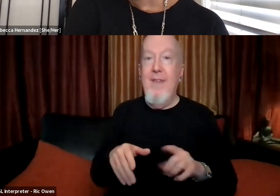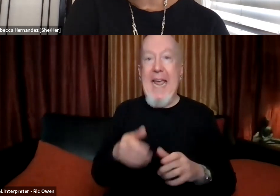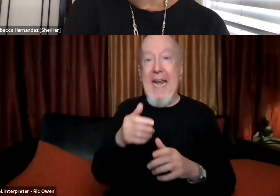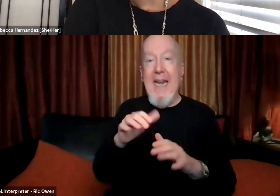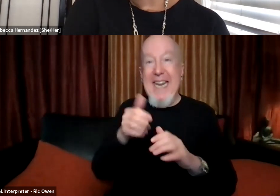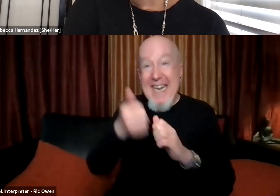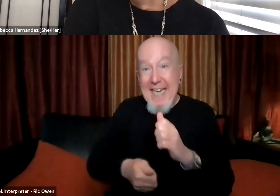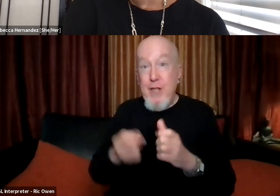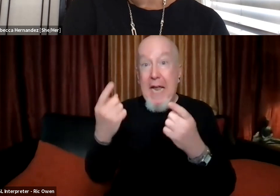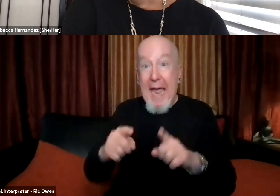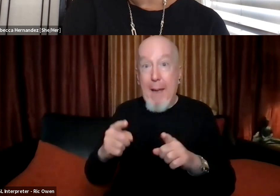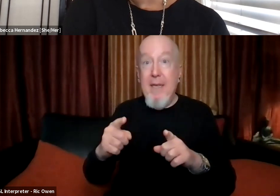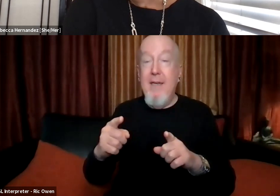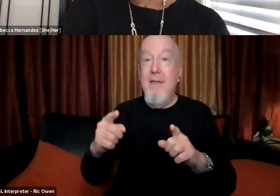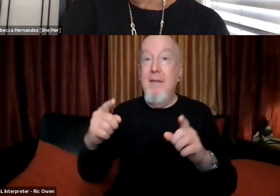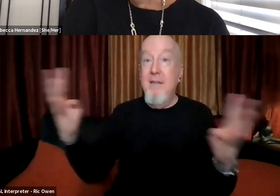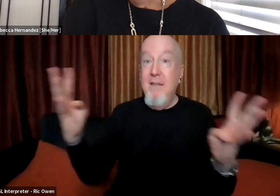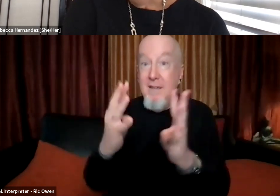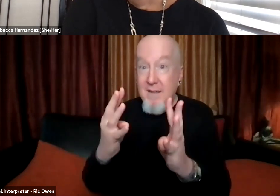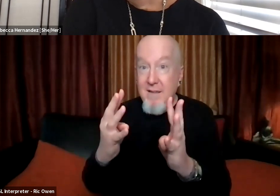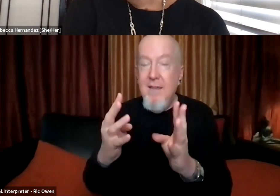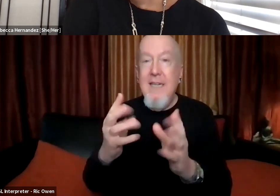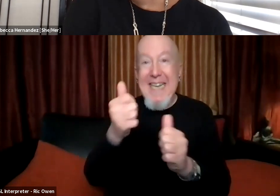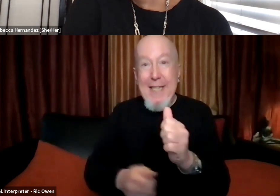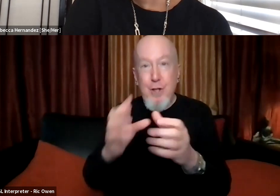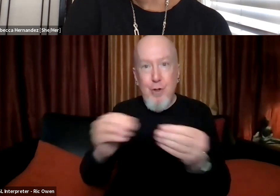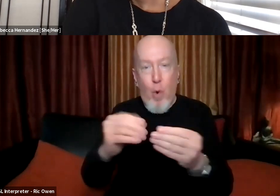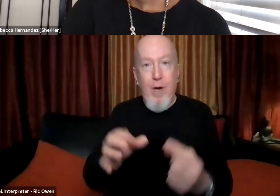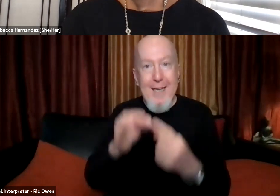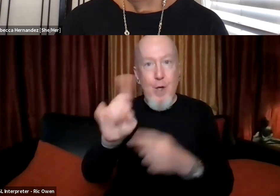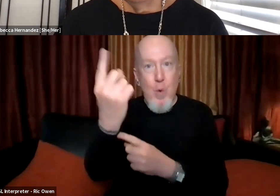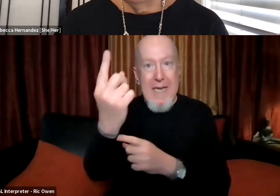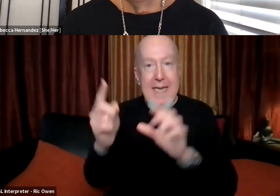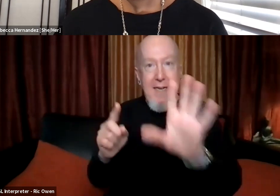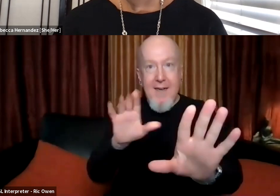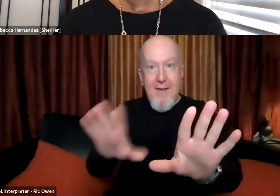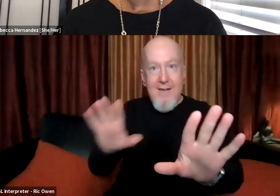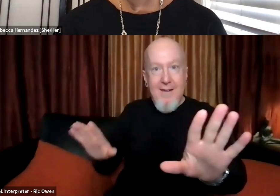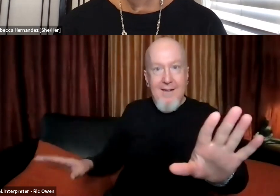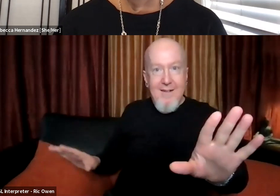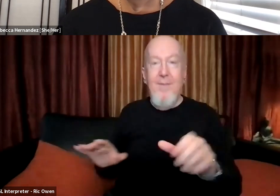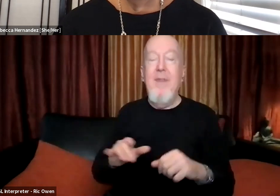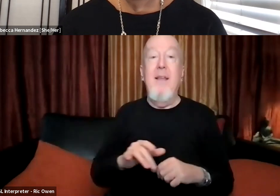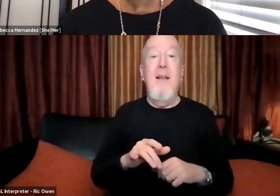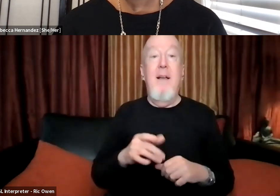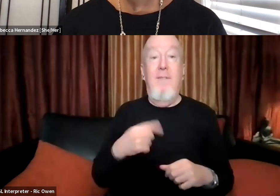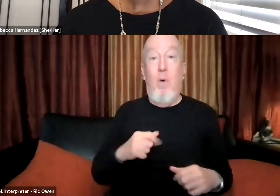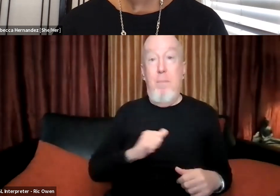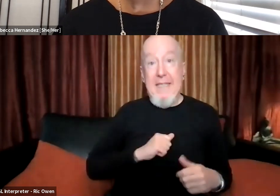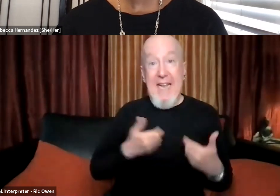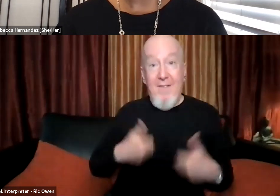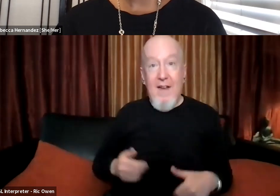country. And so, um, I think for me personally, as somebody who, uh,